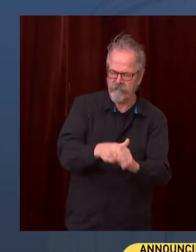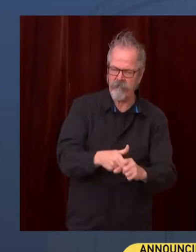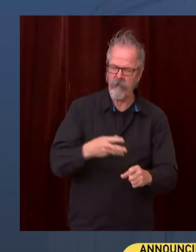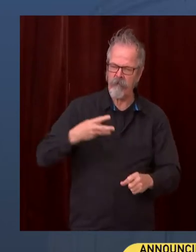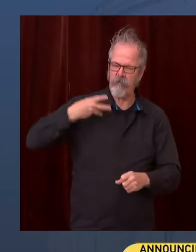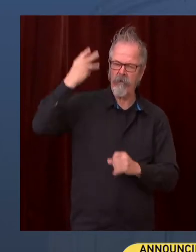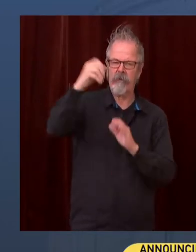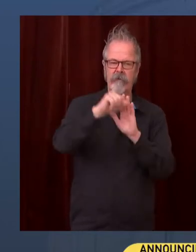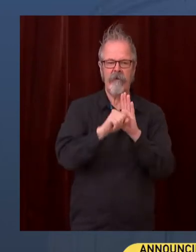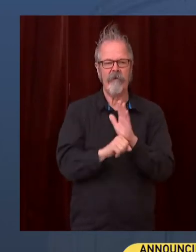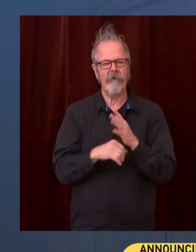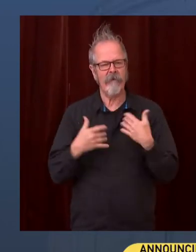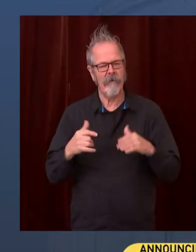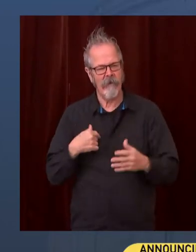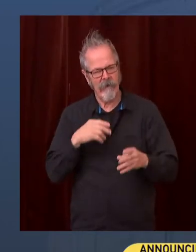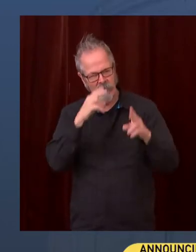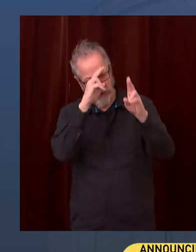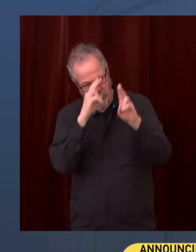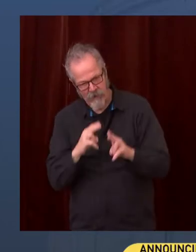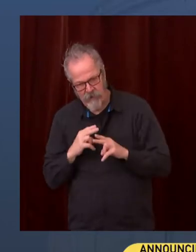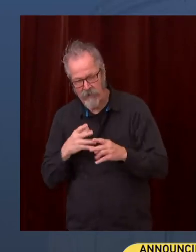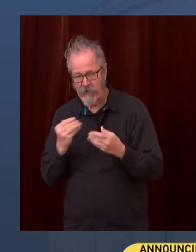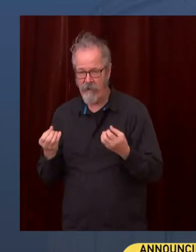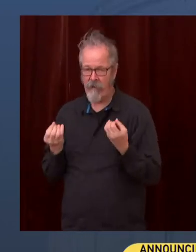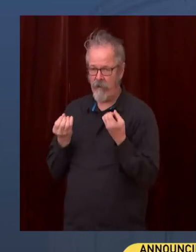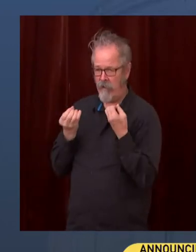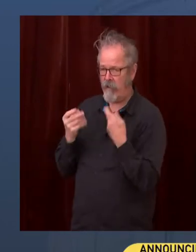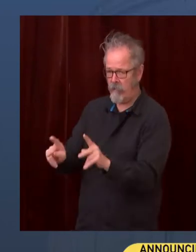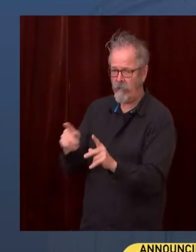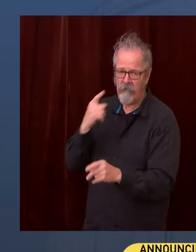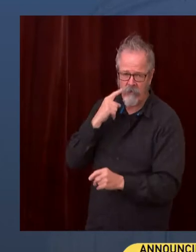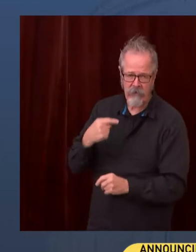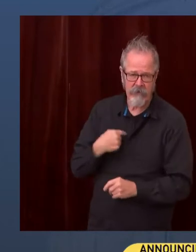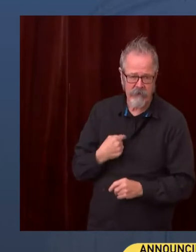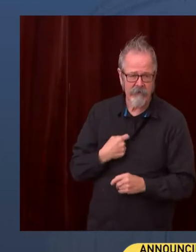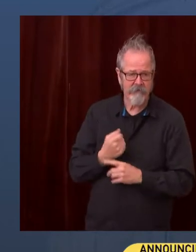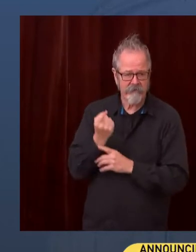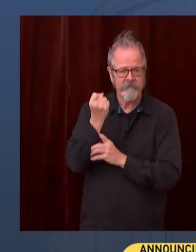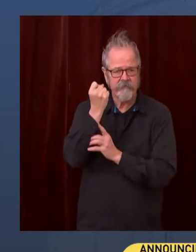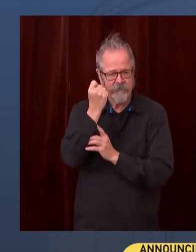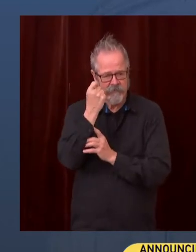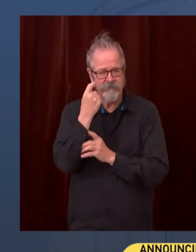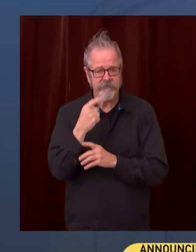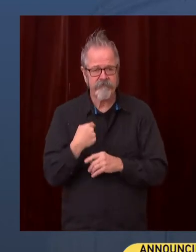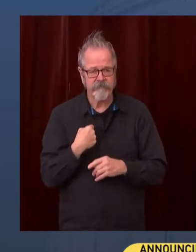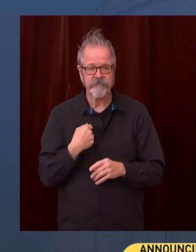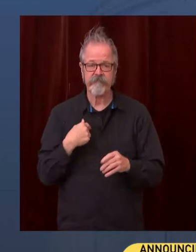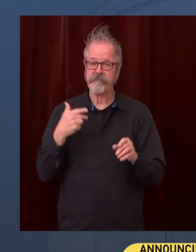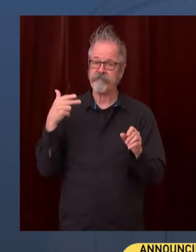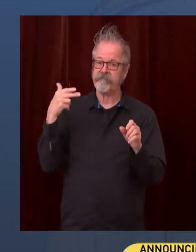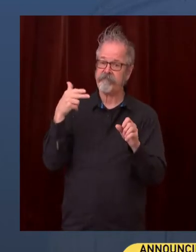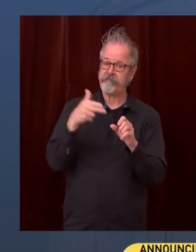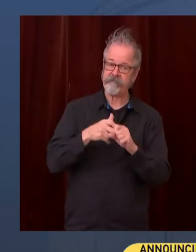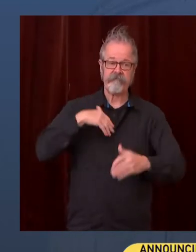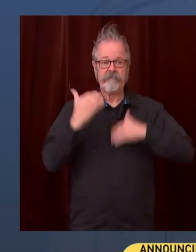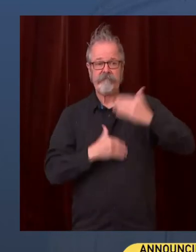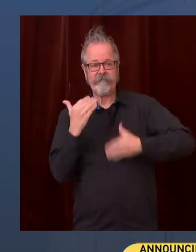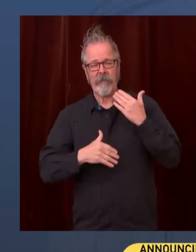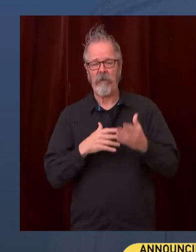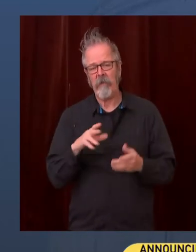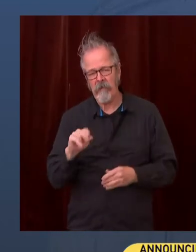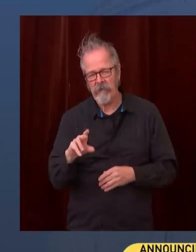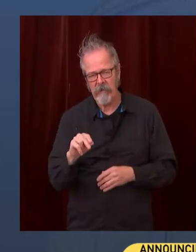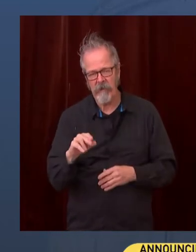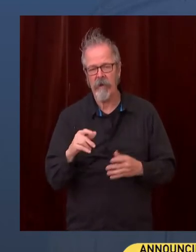but it's also going to require some transition, and it will require me to, although I have family and friends in the